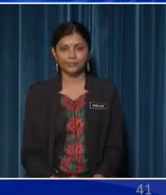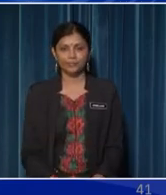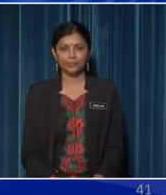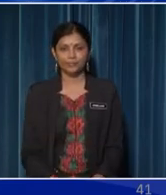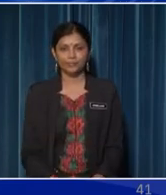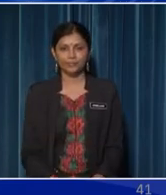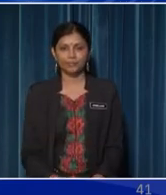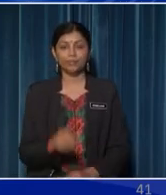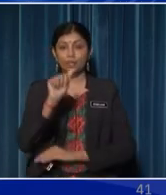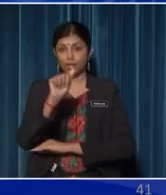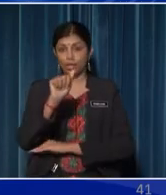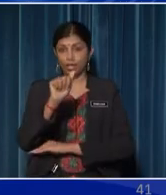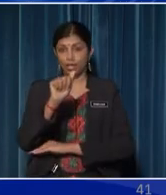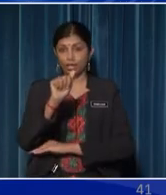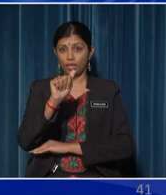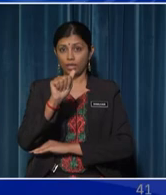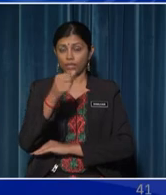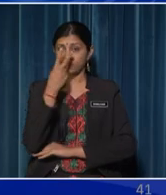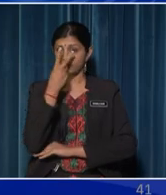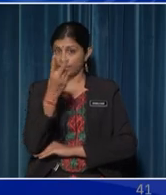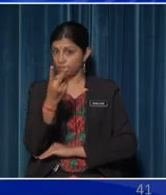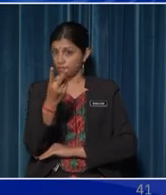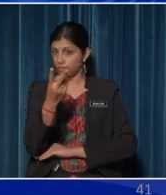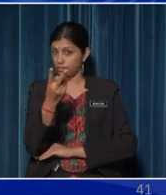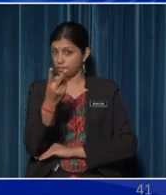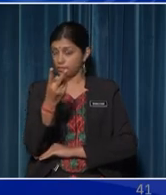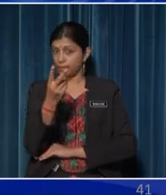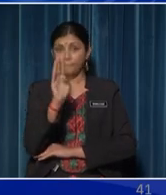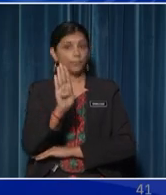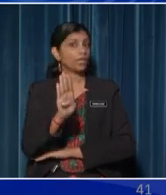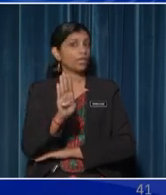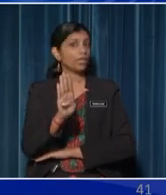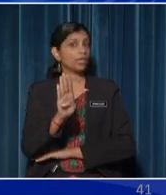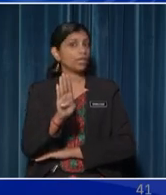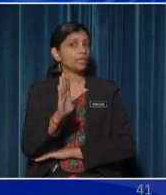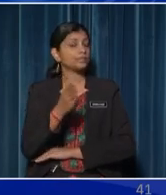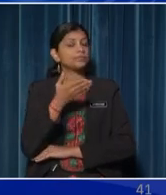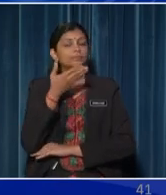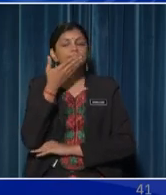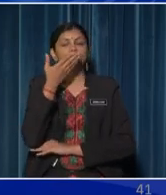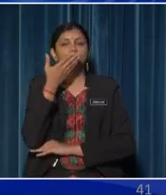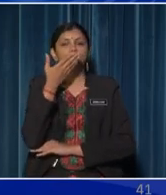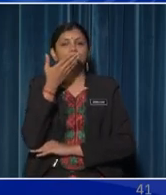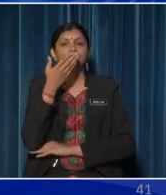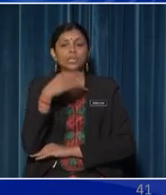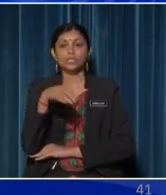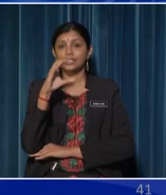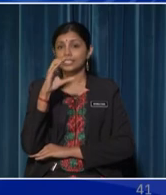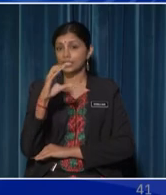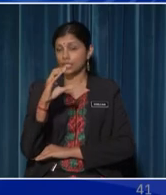Is it A, sense of sight B, sense of smell